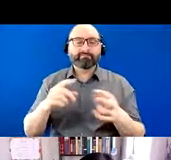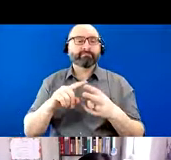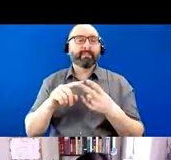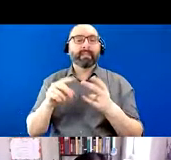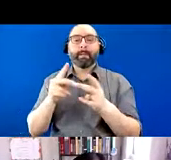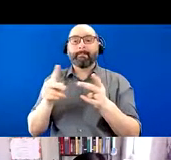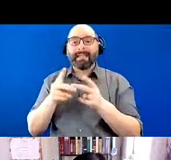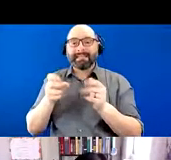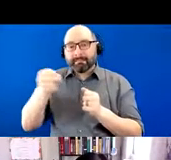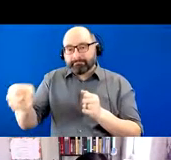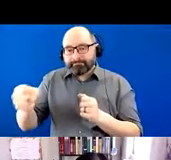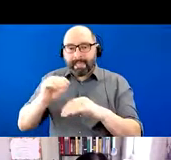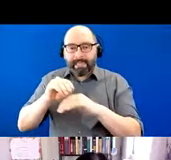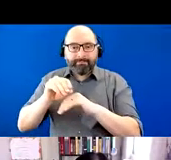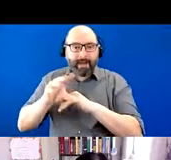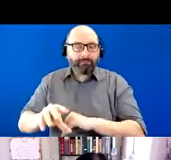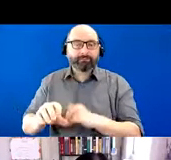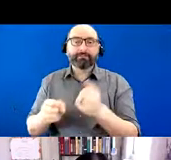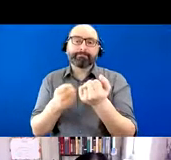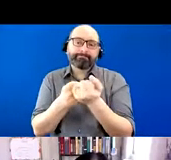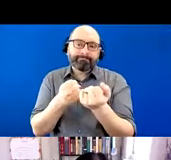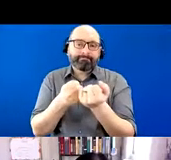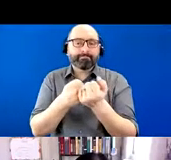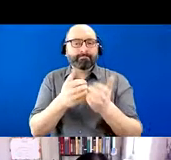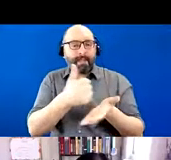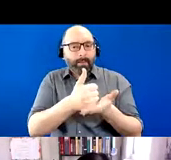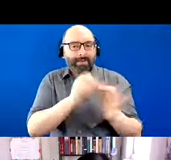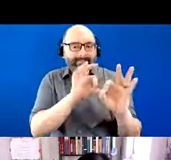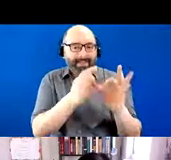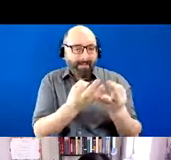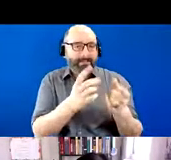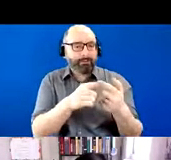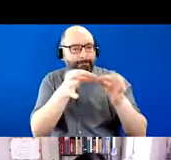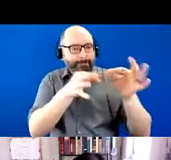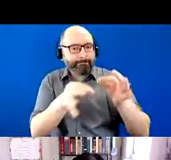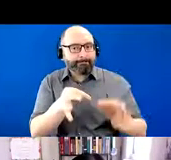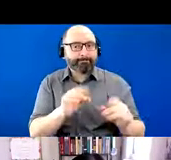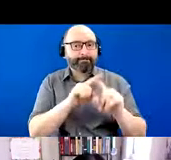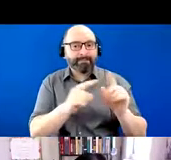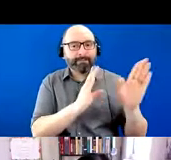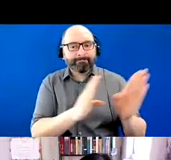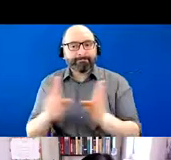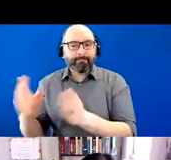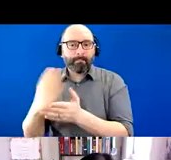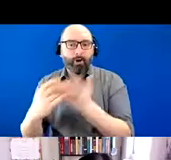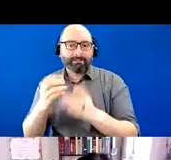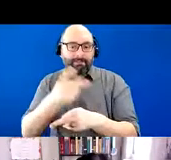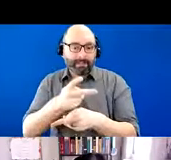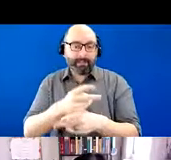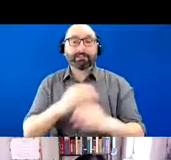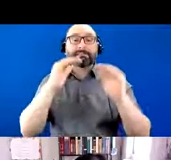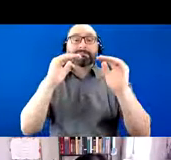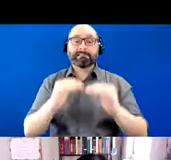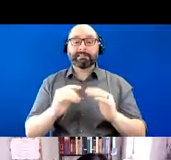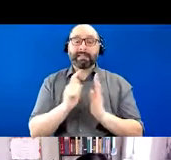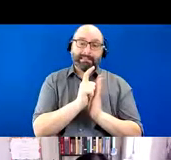to provide support in guiding families through the transitions of care. We always like to discuss financial and